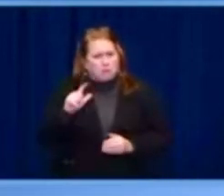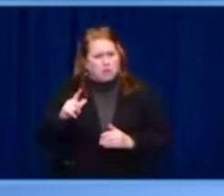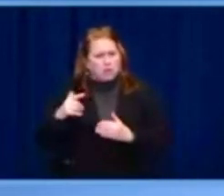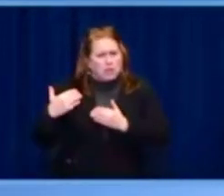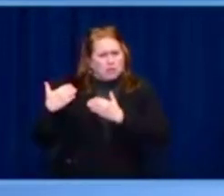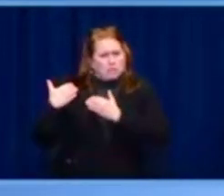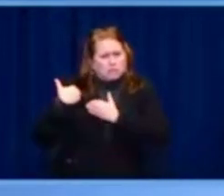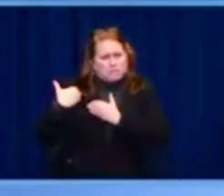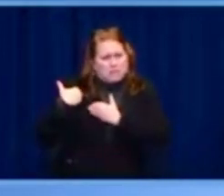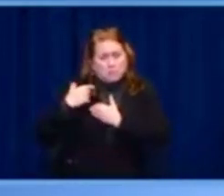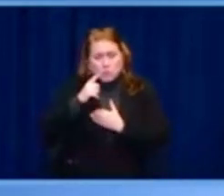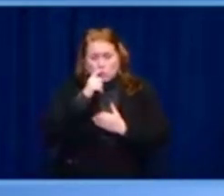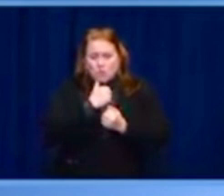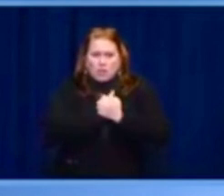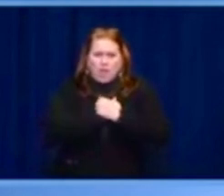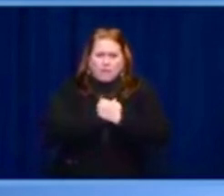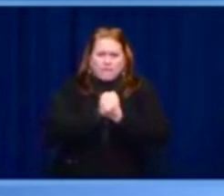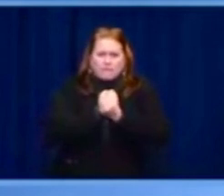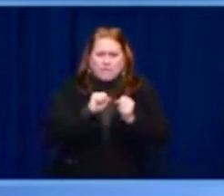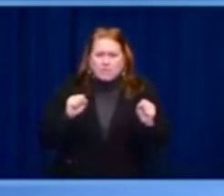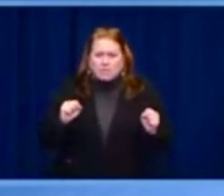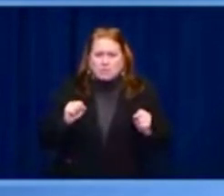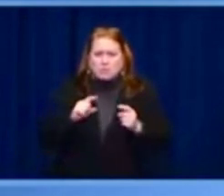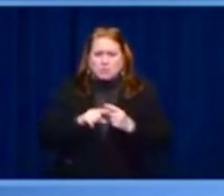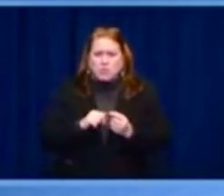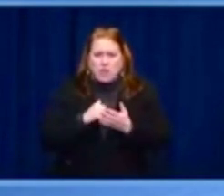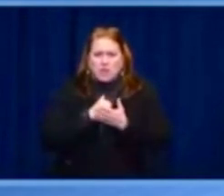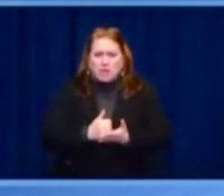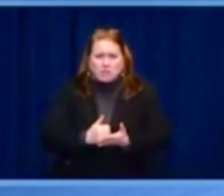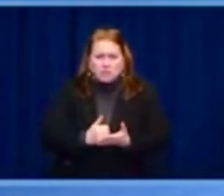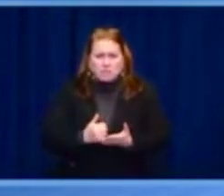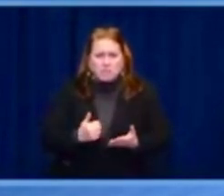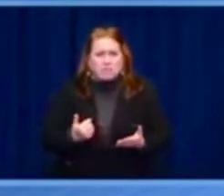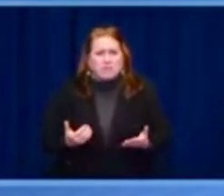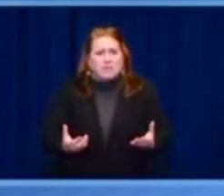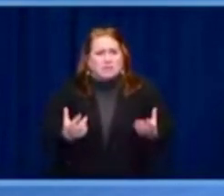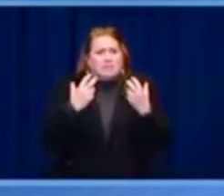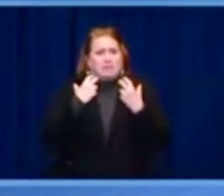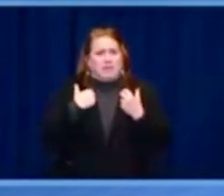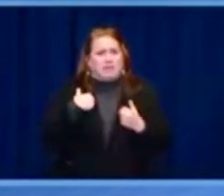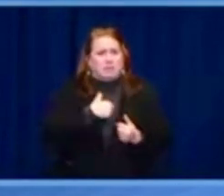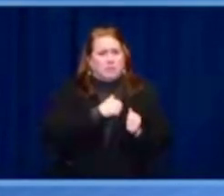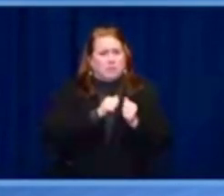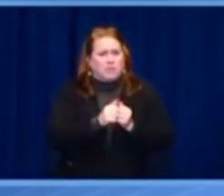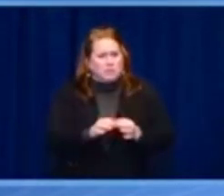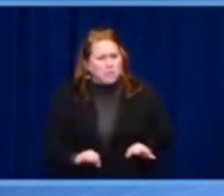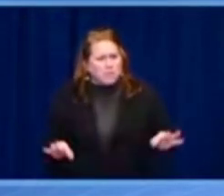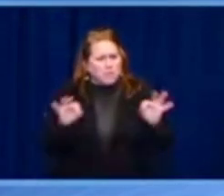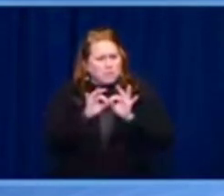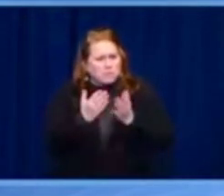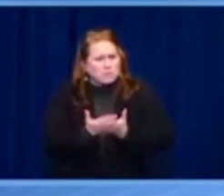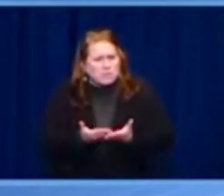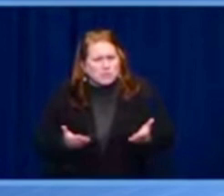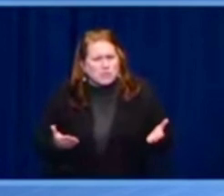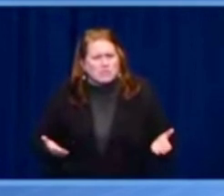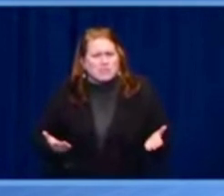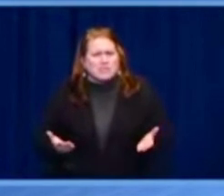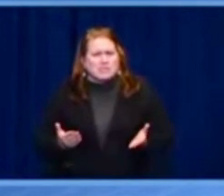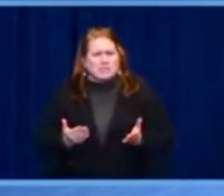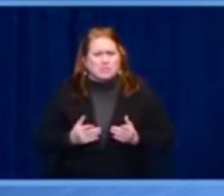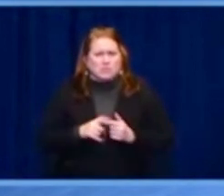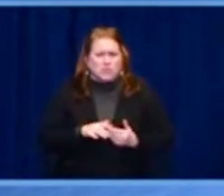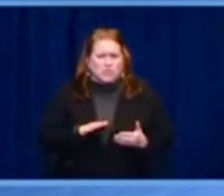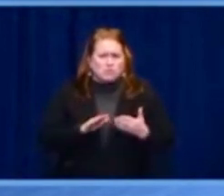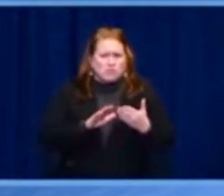While we are grateful for the initial support we received. I must commend President Zelensky's approach.